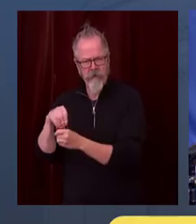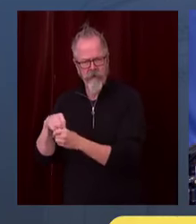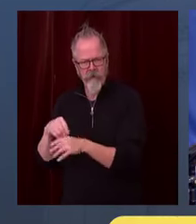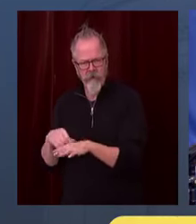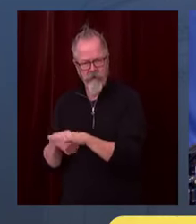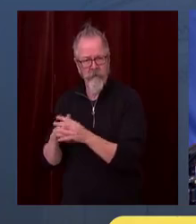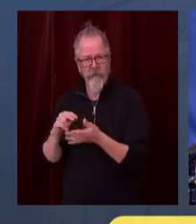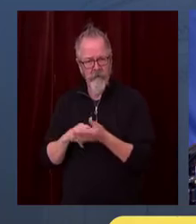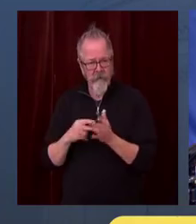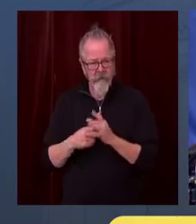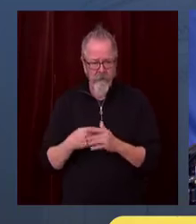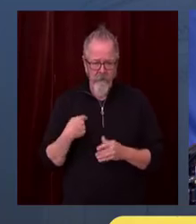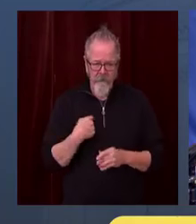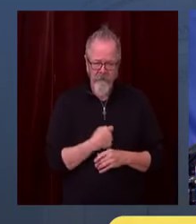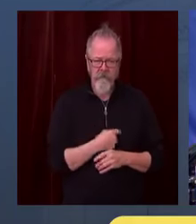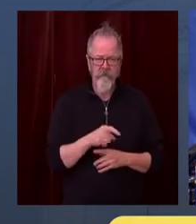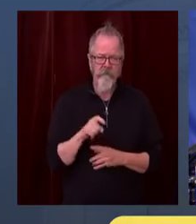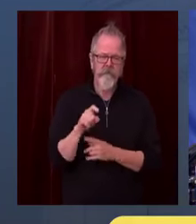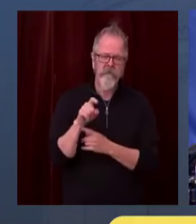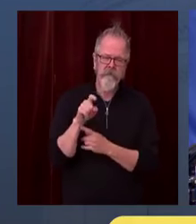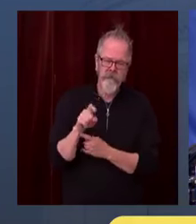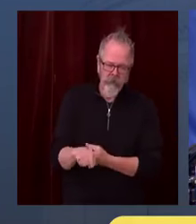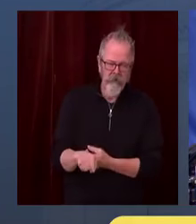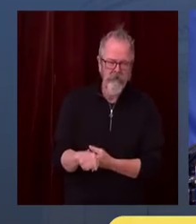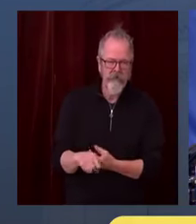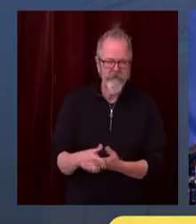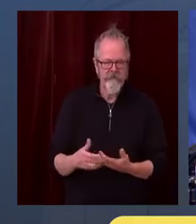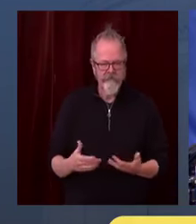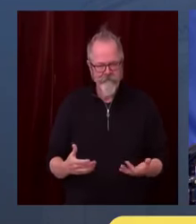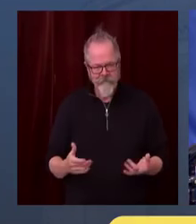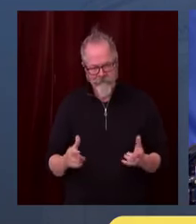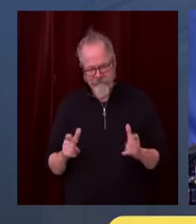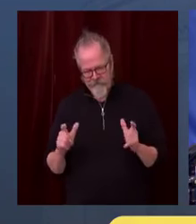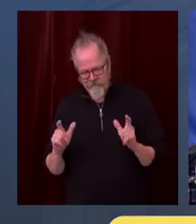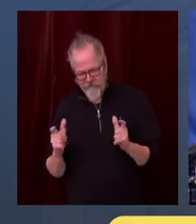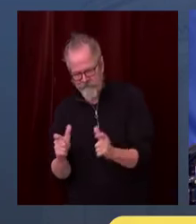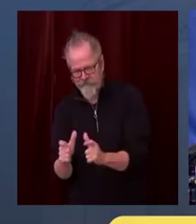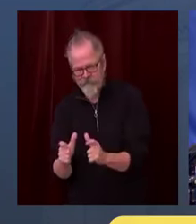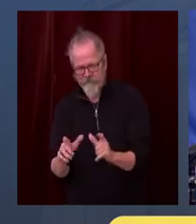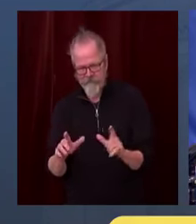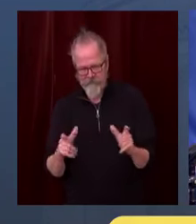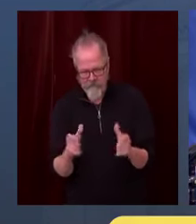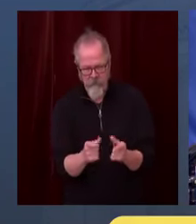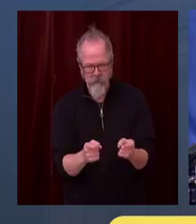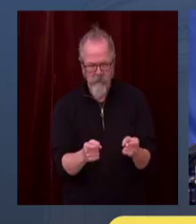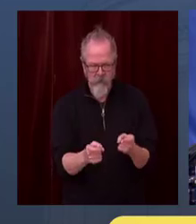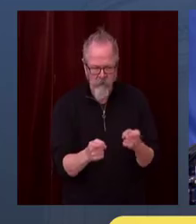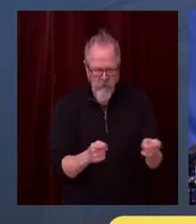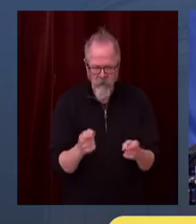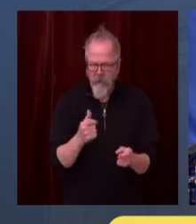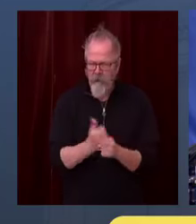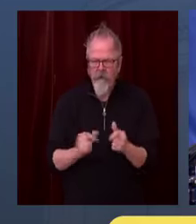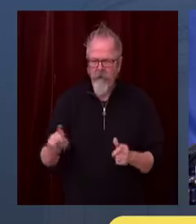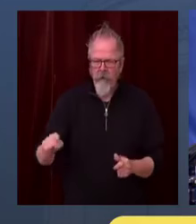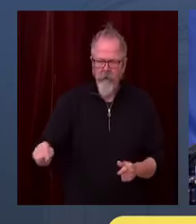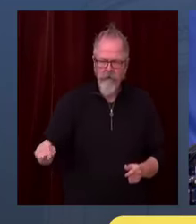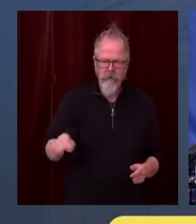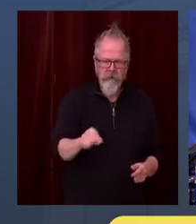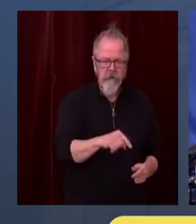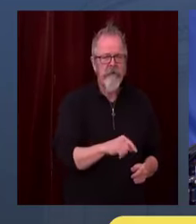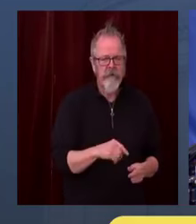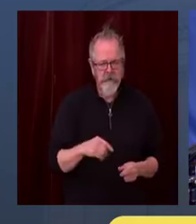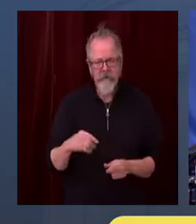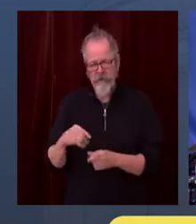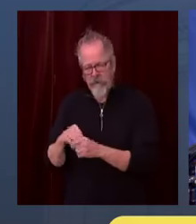includes our homes, as I just alluded to. But it also includes restaurants, gyms, businesses, a whole bunch of different